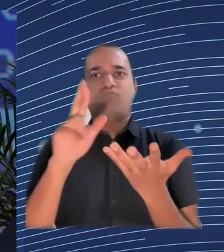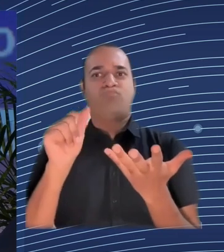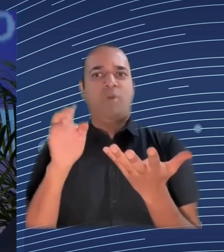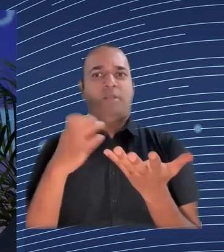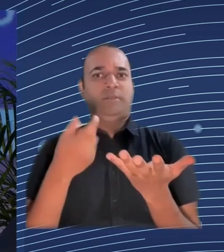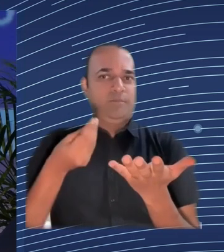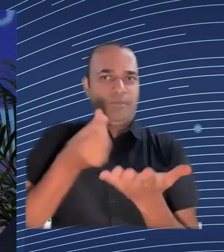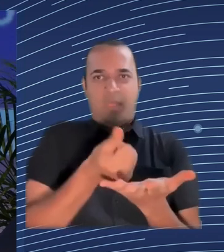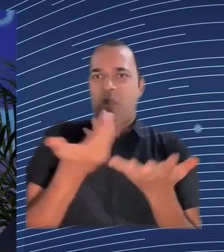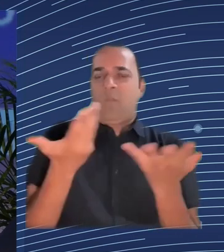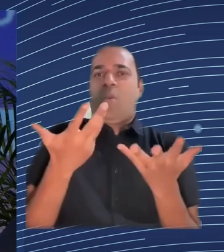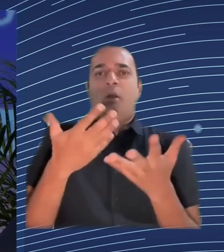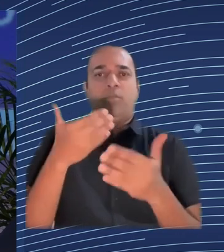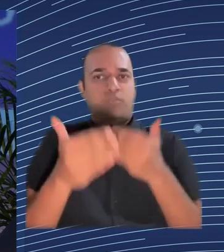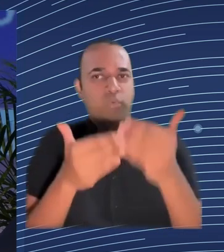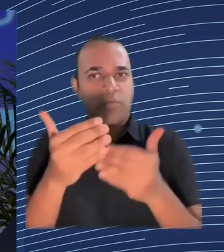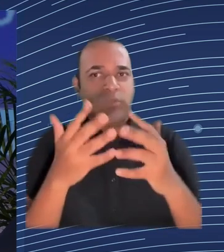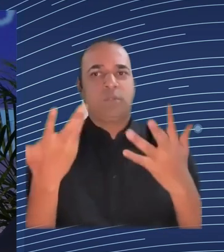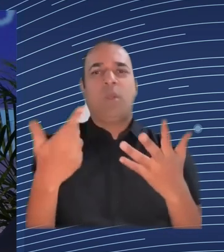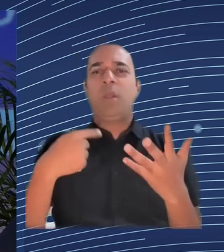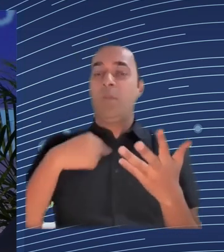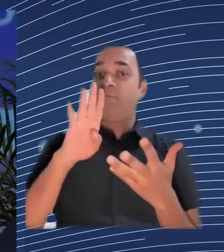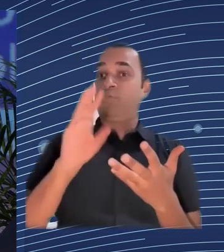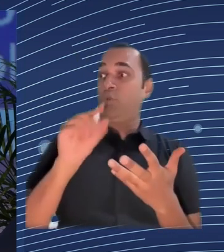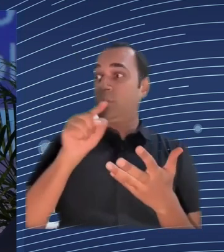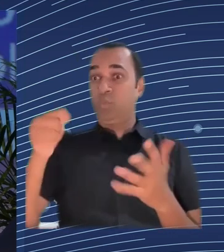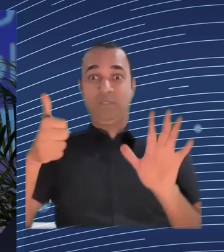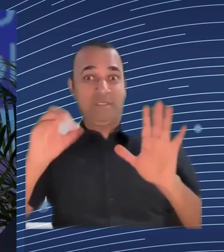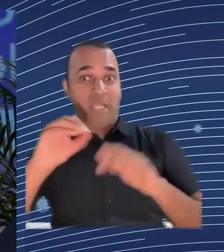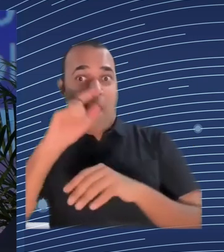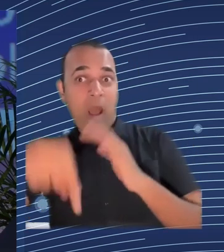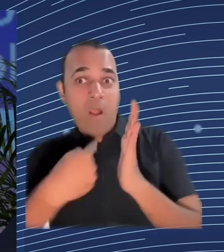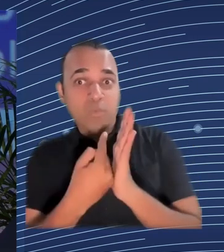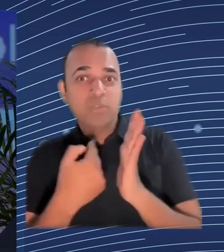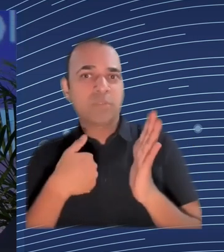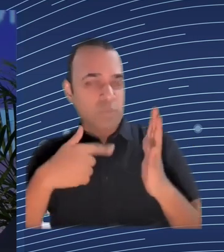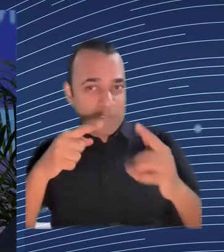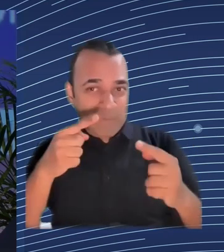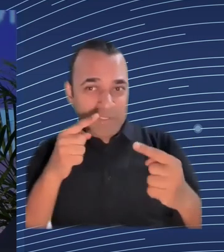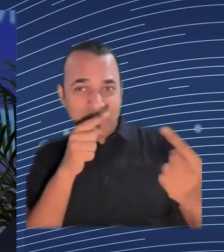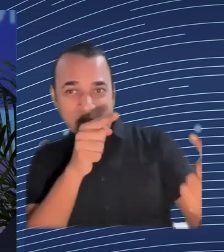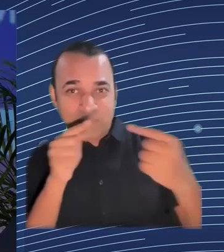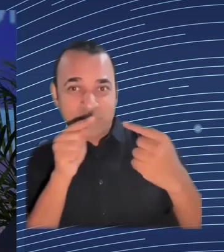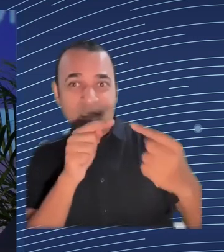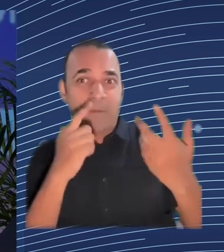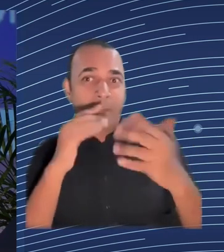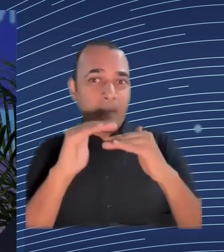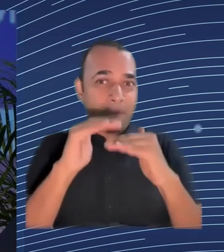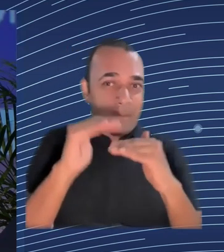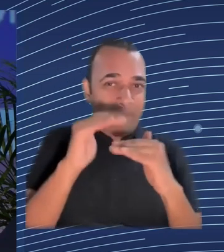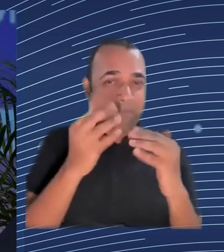completely unacceptable we have to have access to our data so we can understand what's really going on and we can make our own case